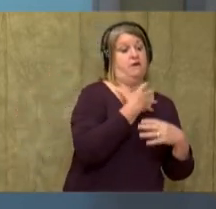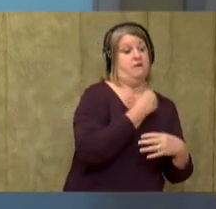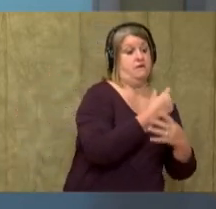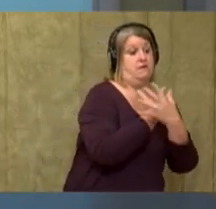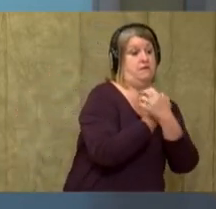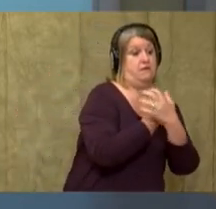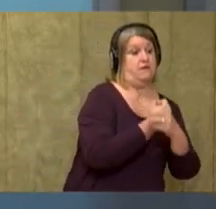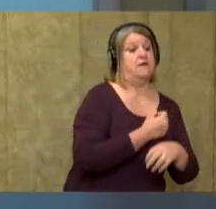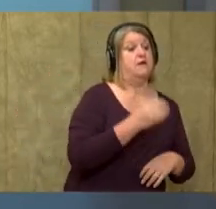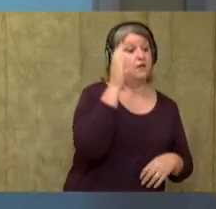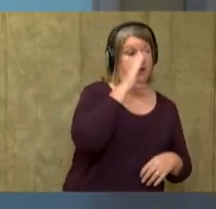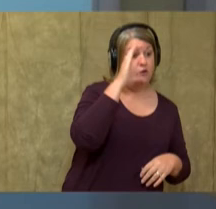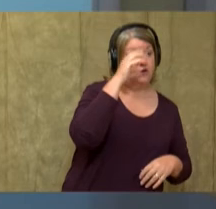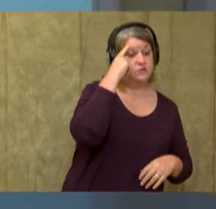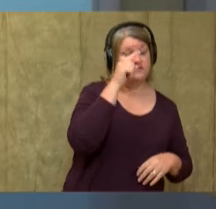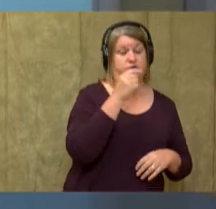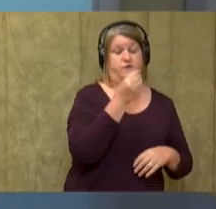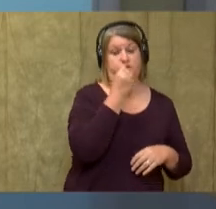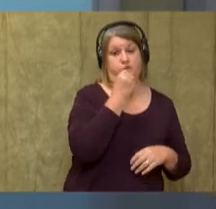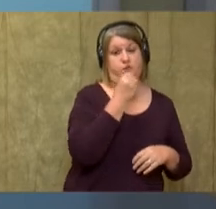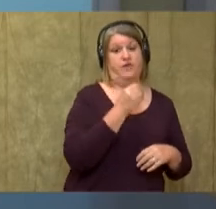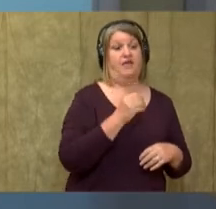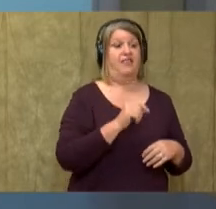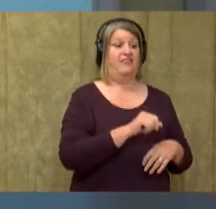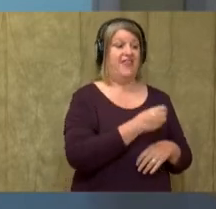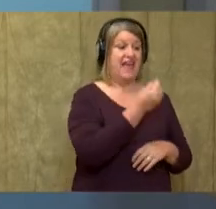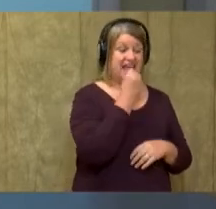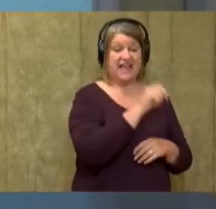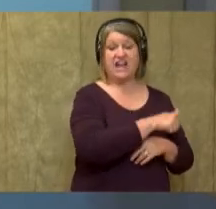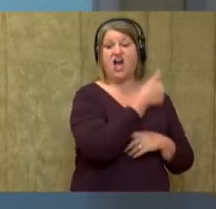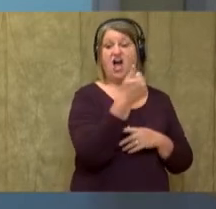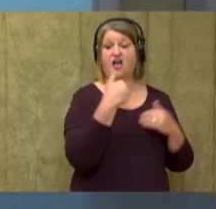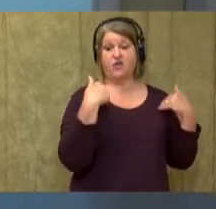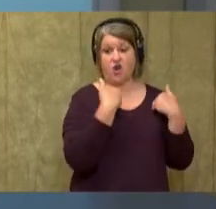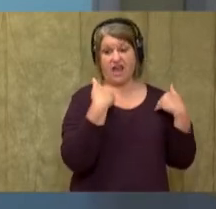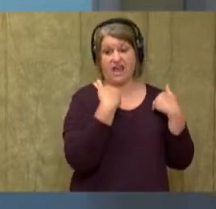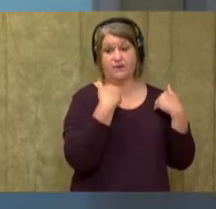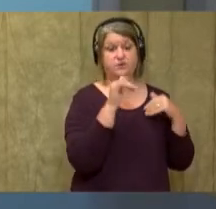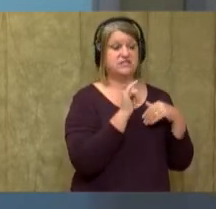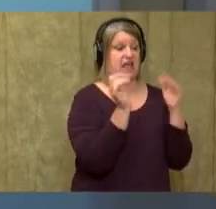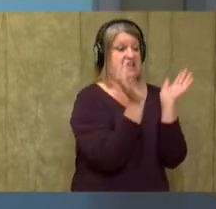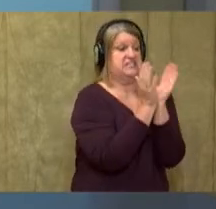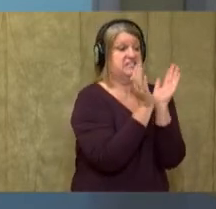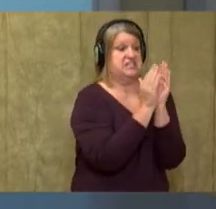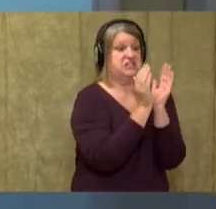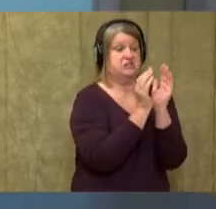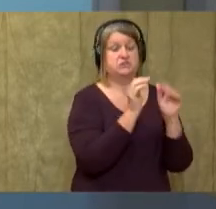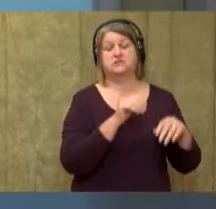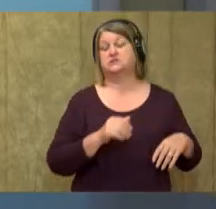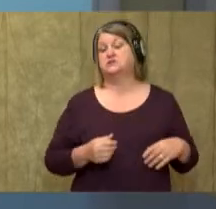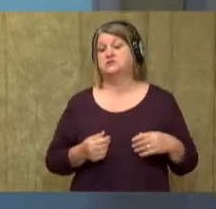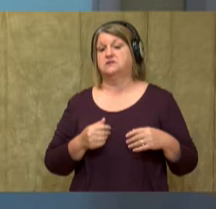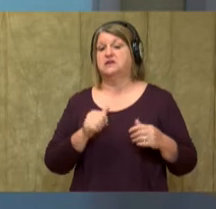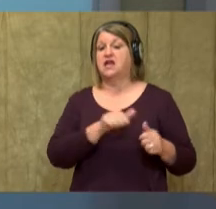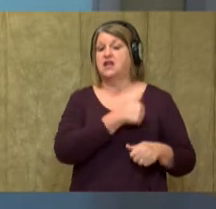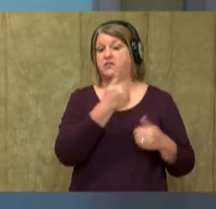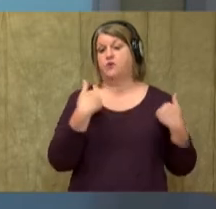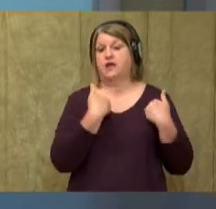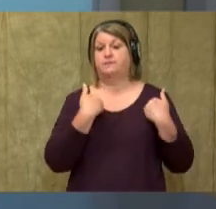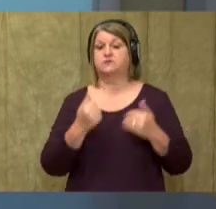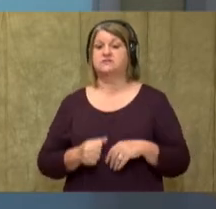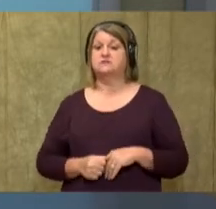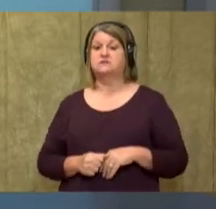animals. They eat animals like seals and walruses. So, that's one way that they are different. They eat different food.